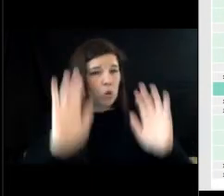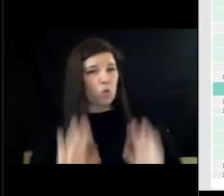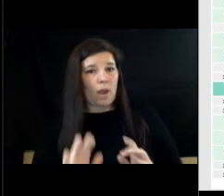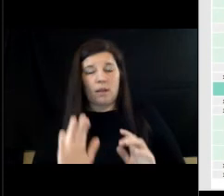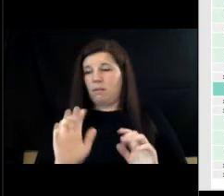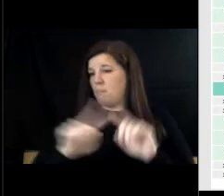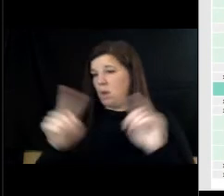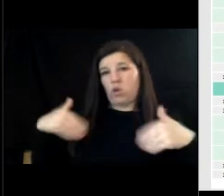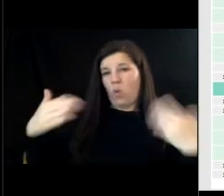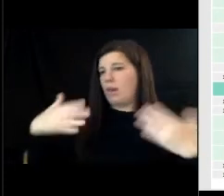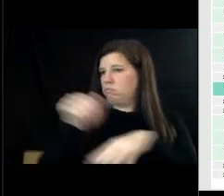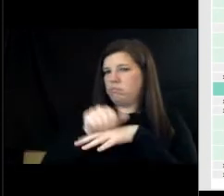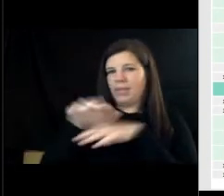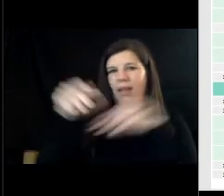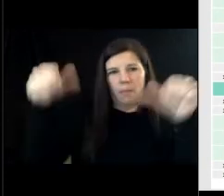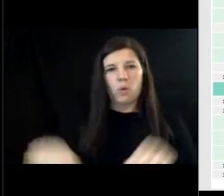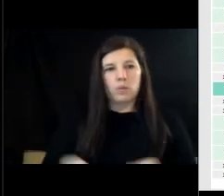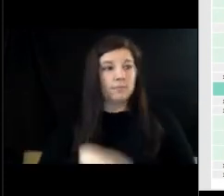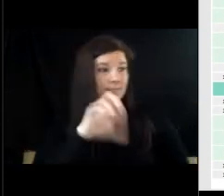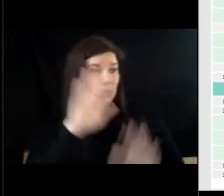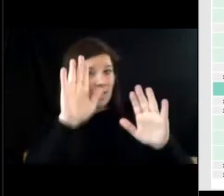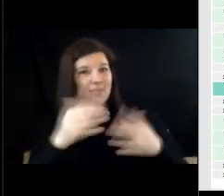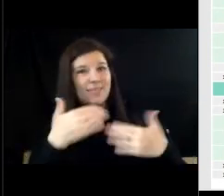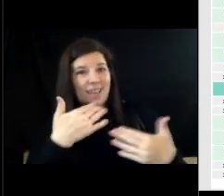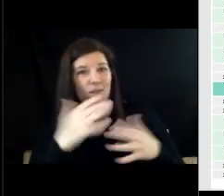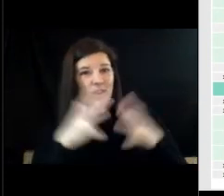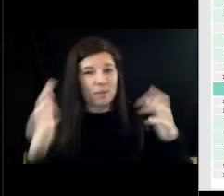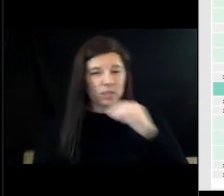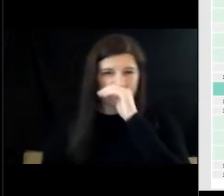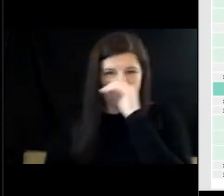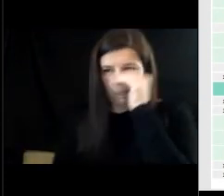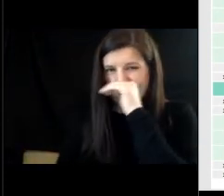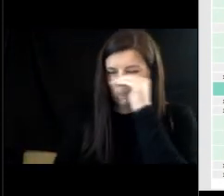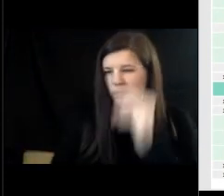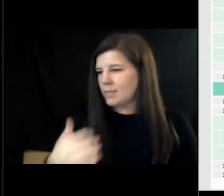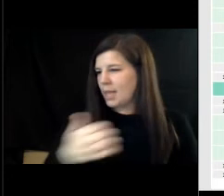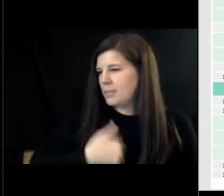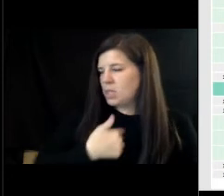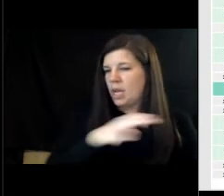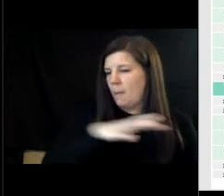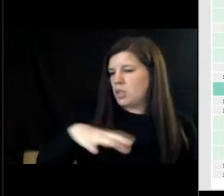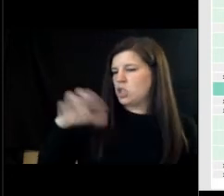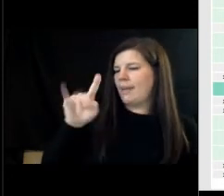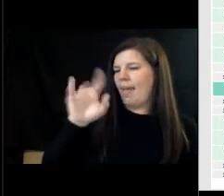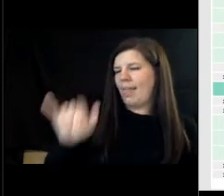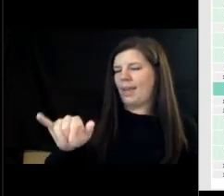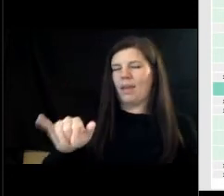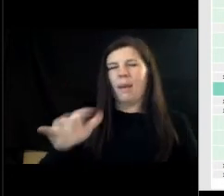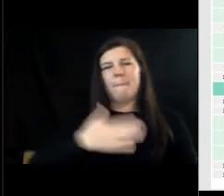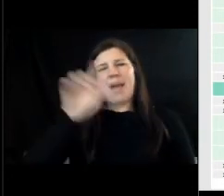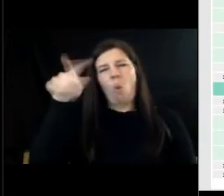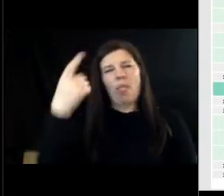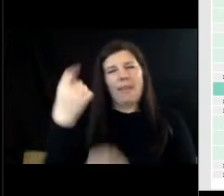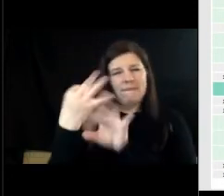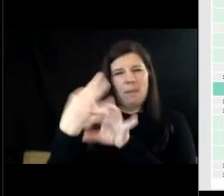the notice wonderful thank you so much okay thank you very much all right and i'm sorry commissioner kelly no you're fine my only um feedback would be